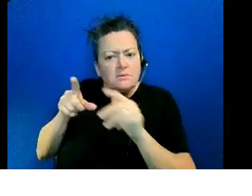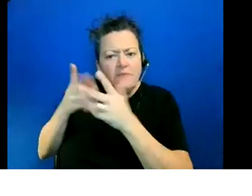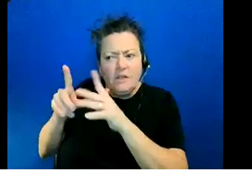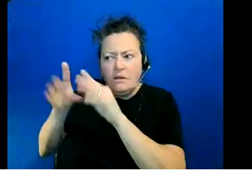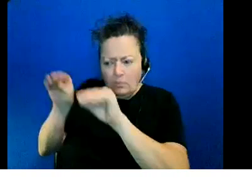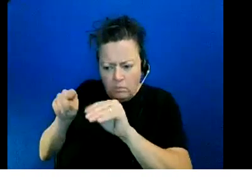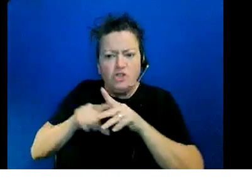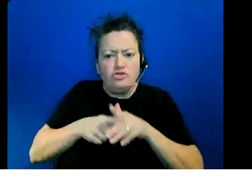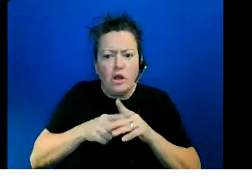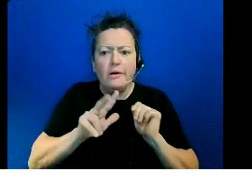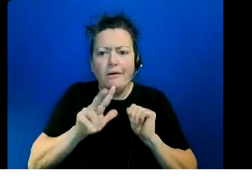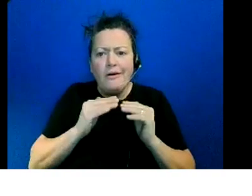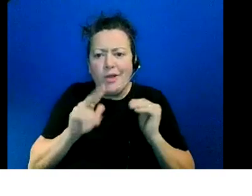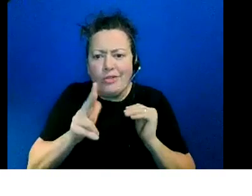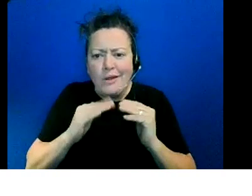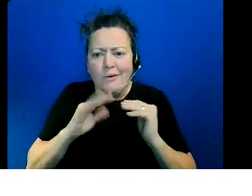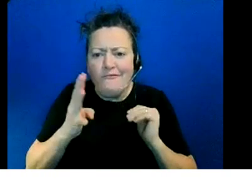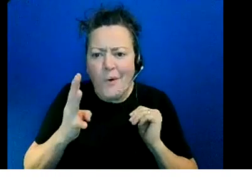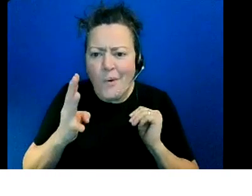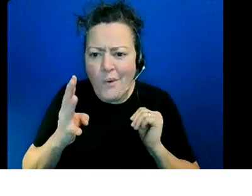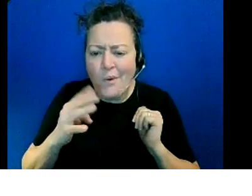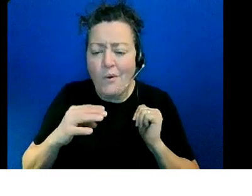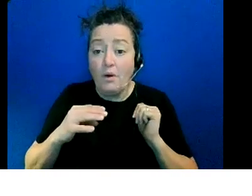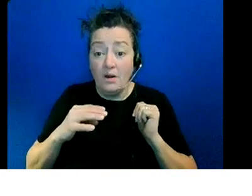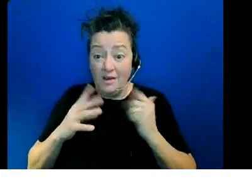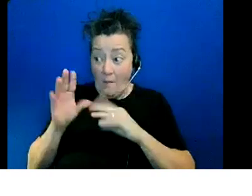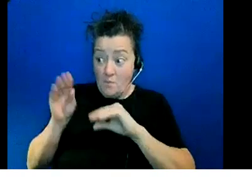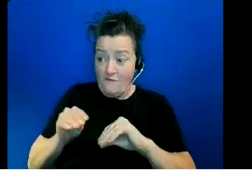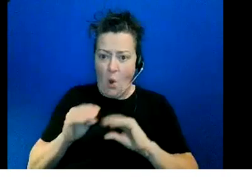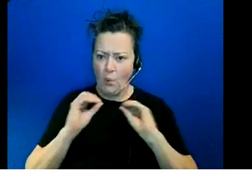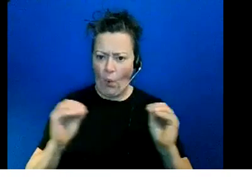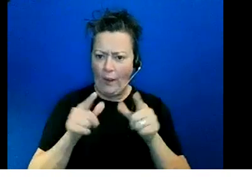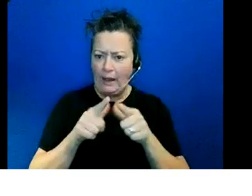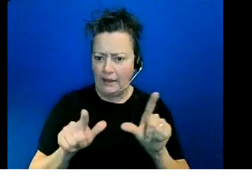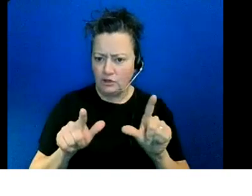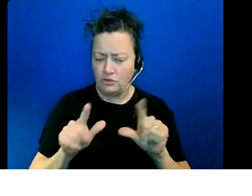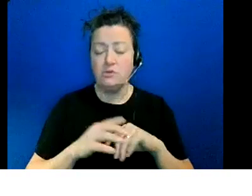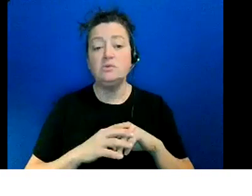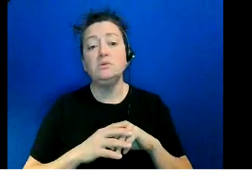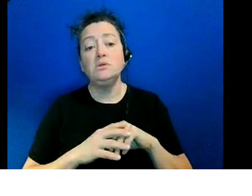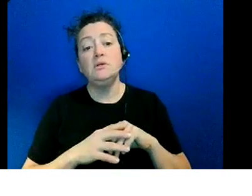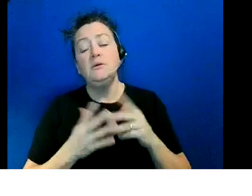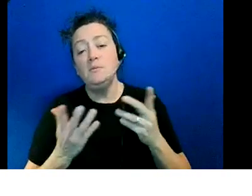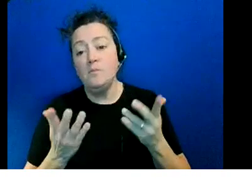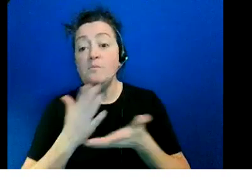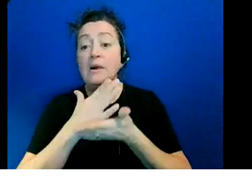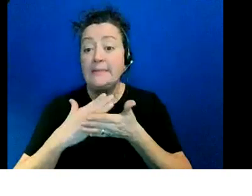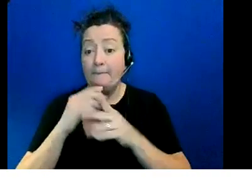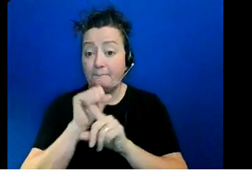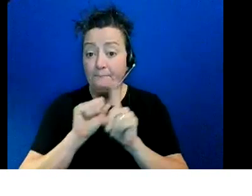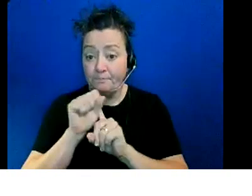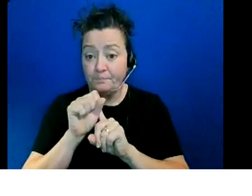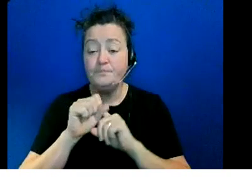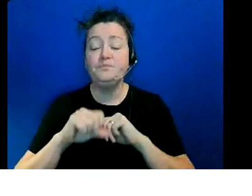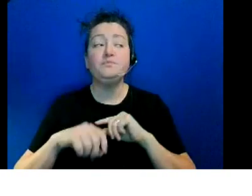grade and maybe they have no knowledge of english their situations from from where they come